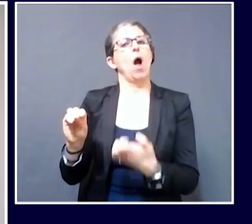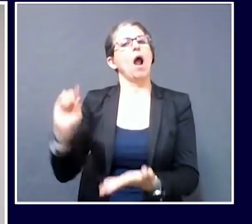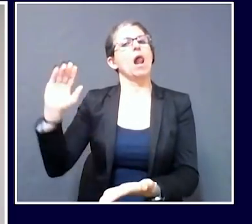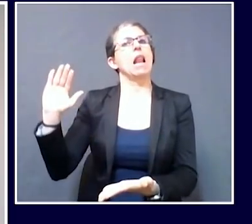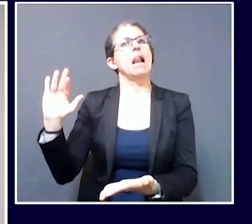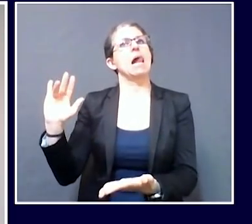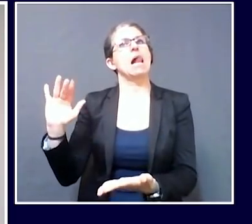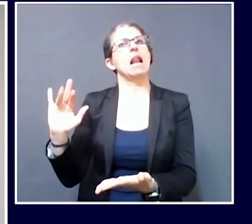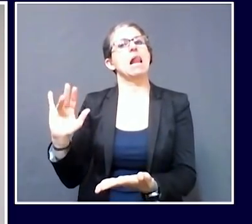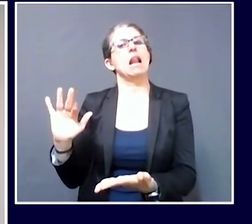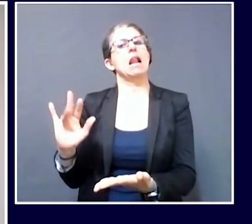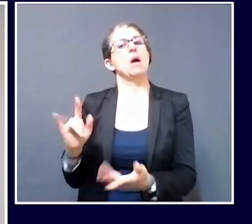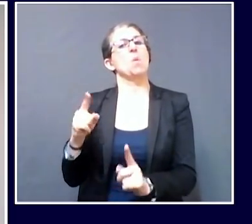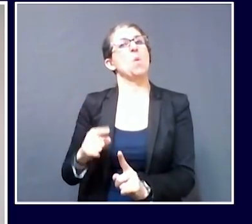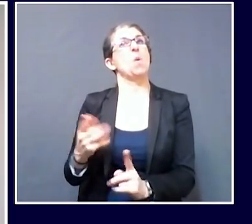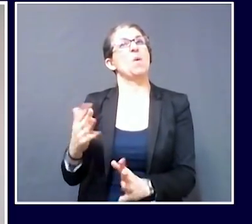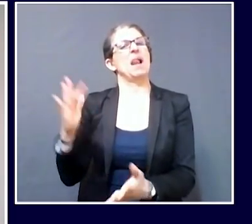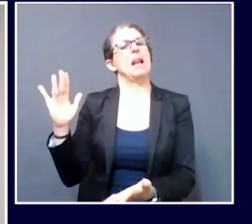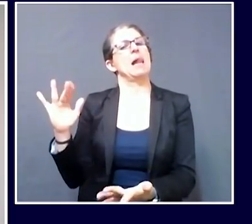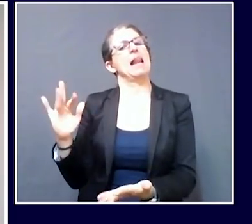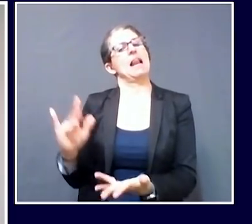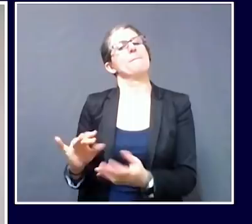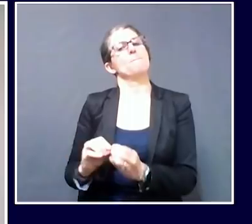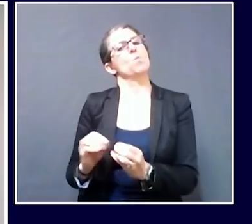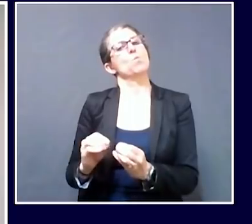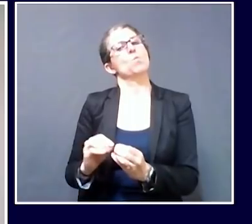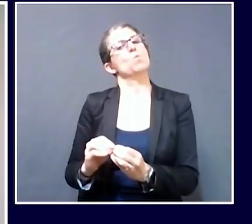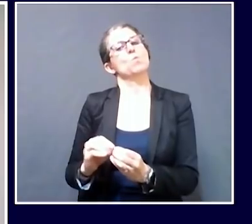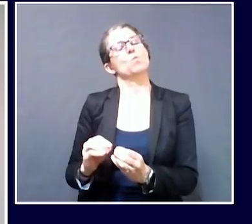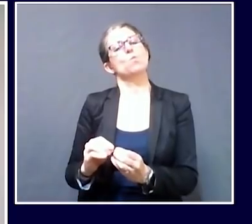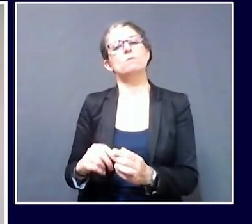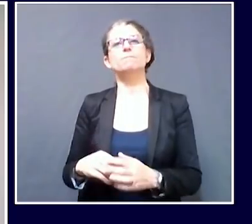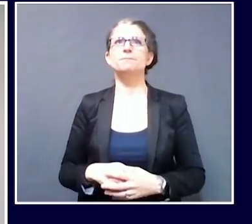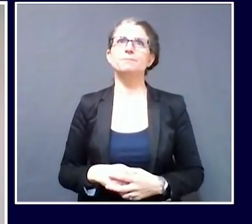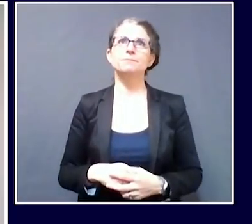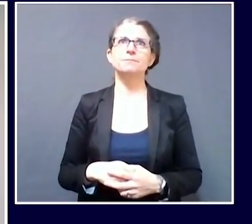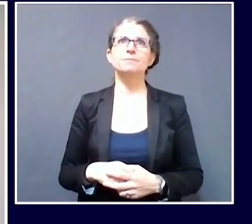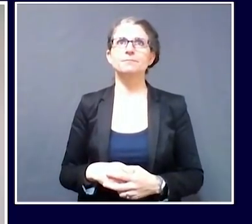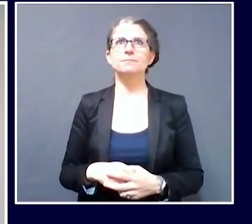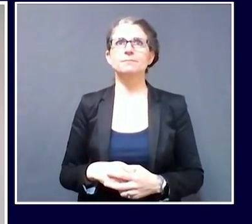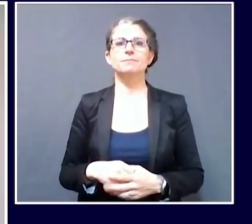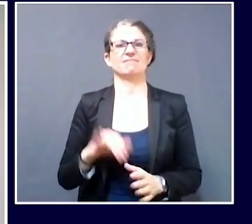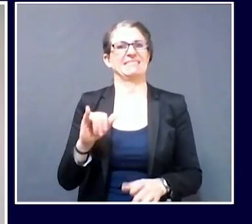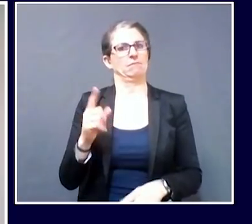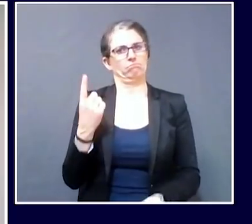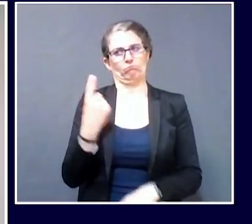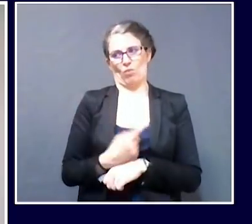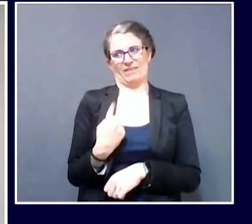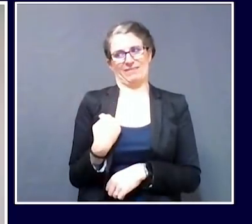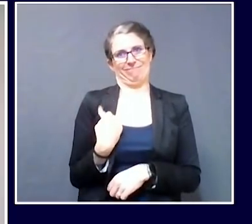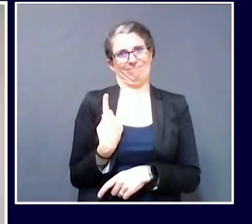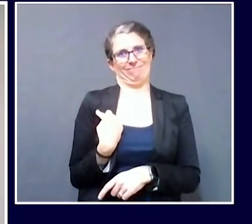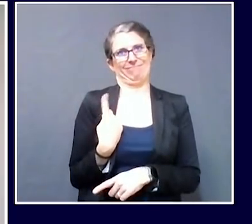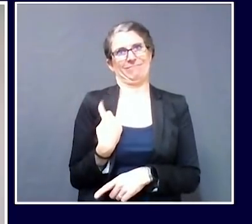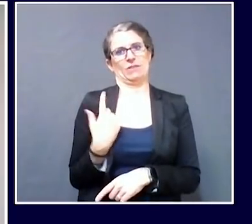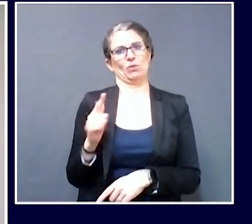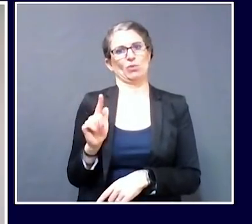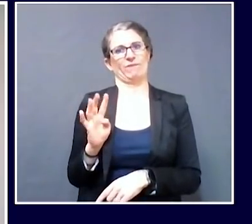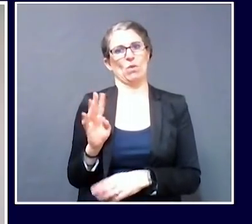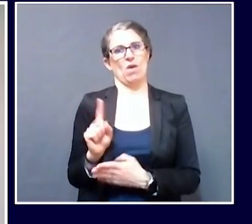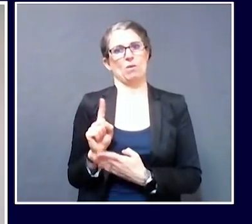to push. Cumulatively across the state of Maine, there have now been a total of 67